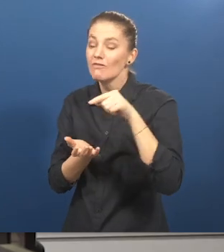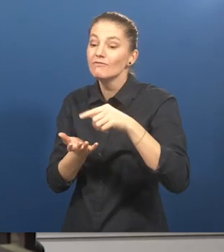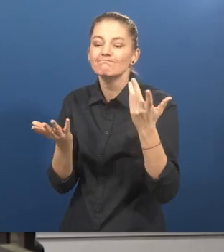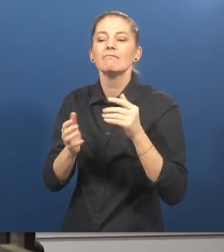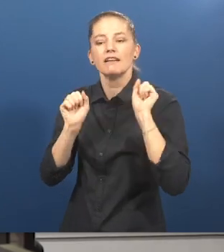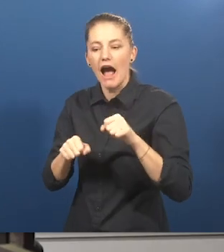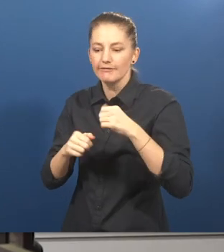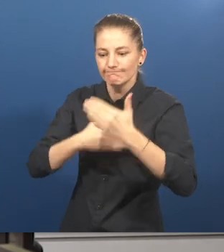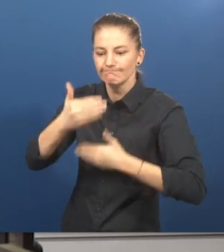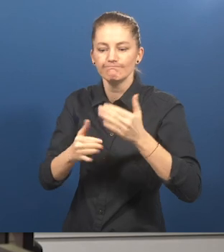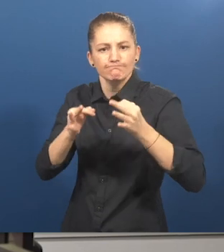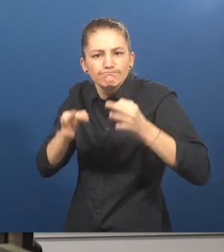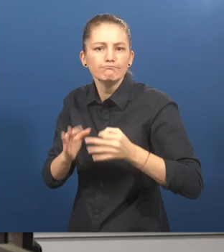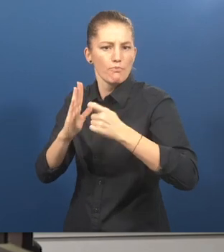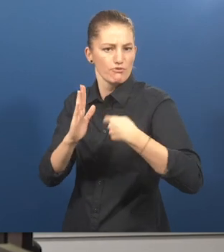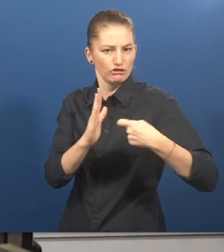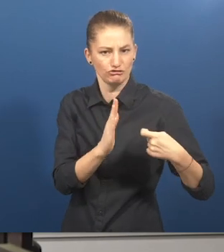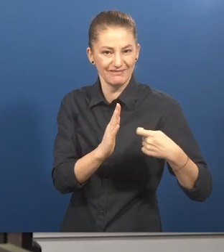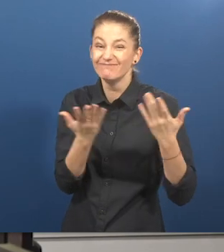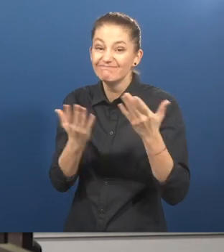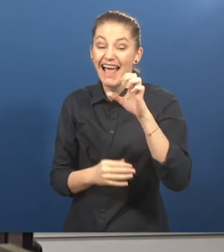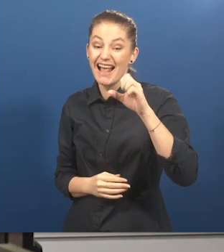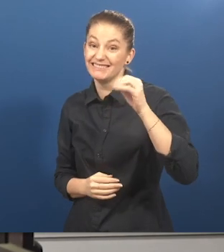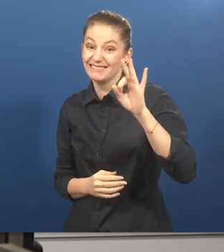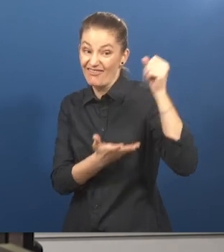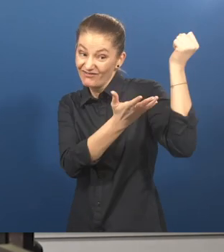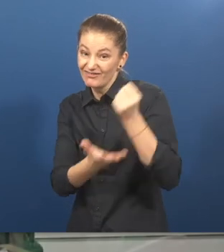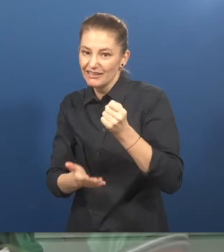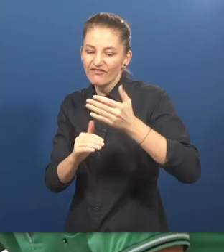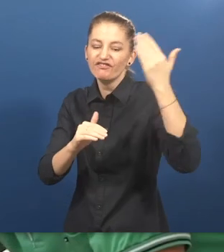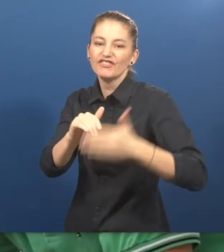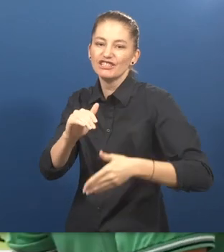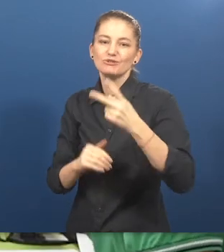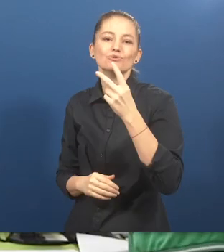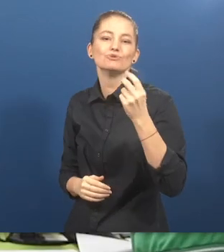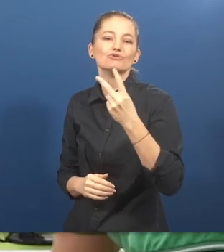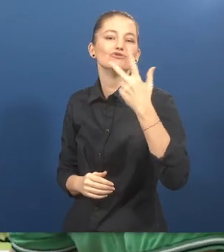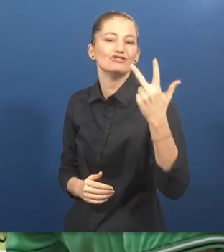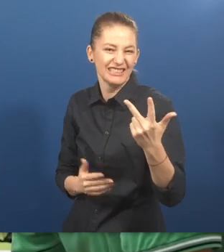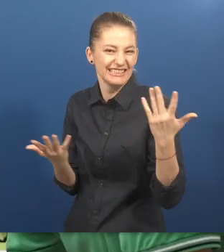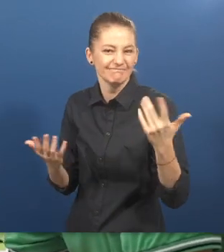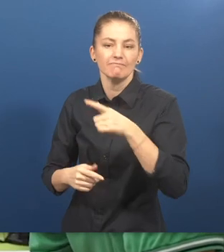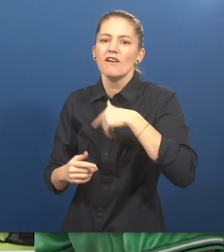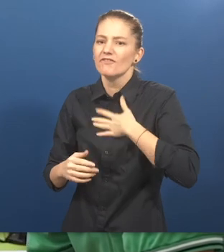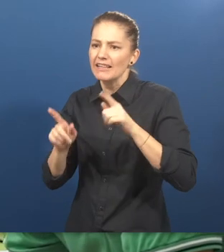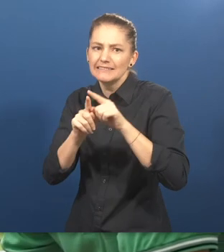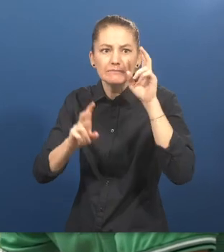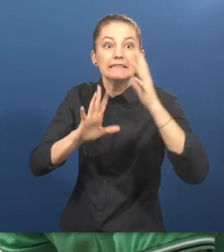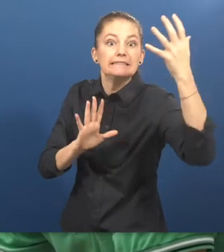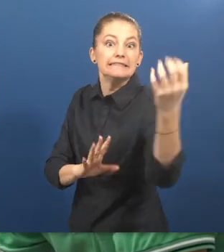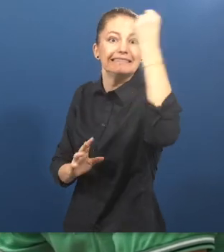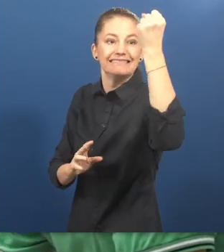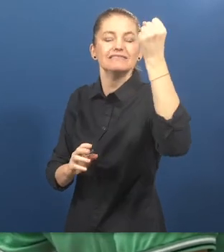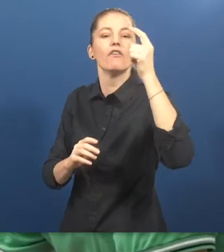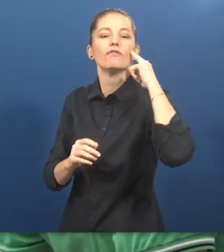projects because ESF funding ends at 2023. And also we have in mind to develop